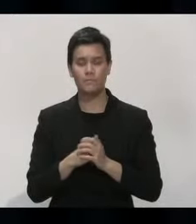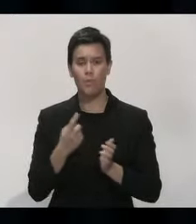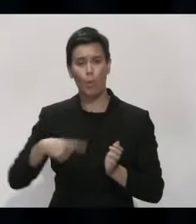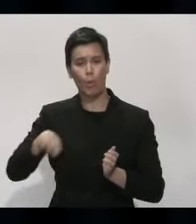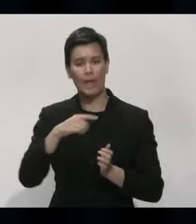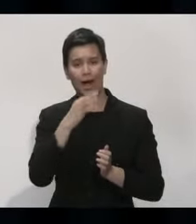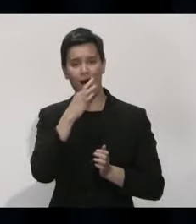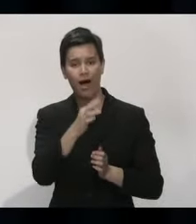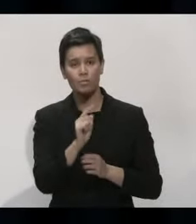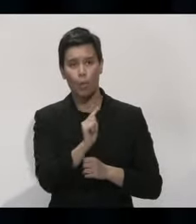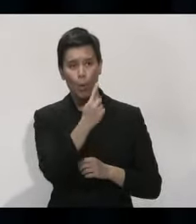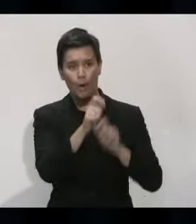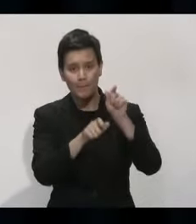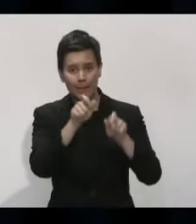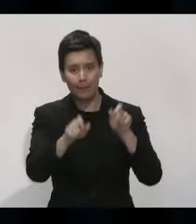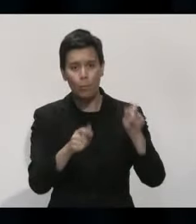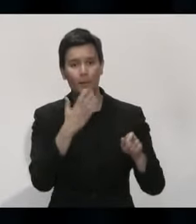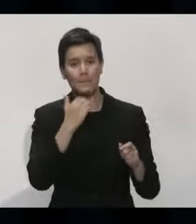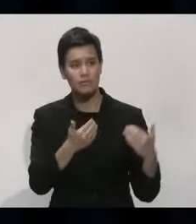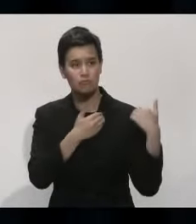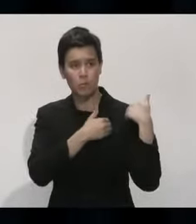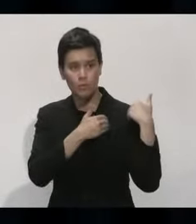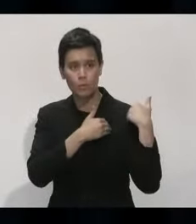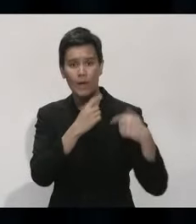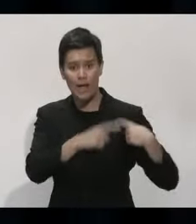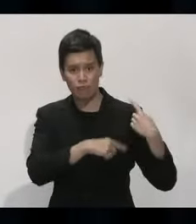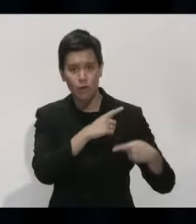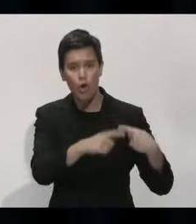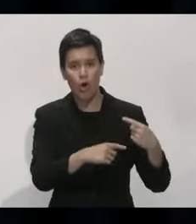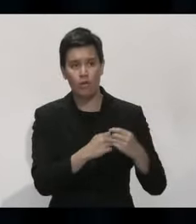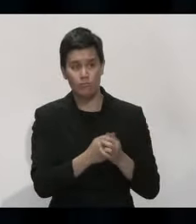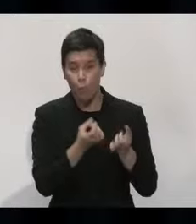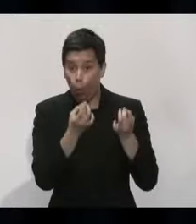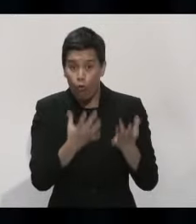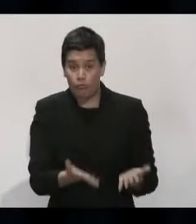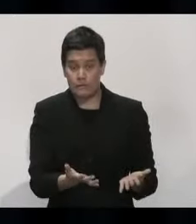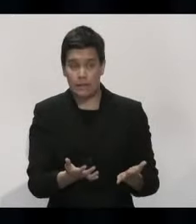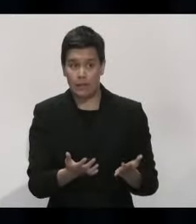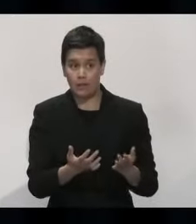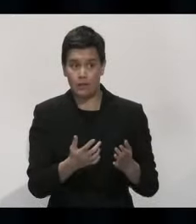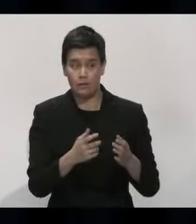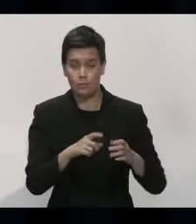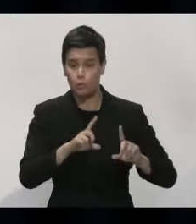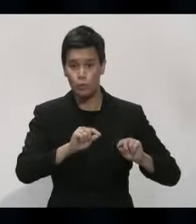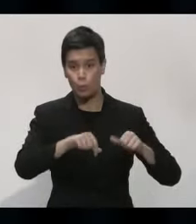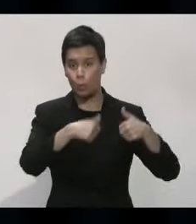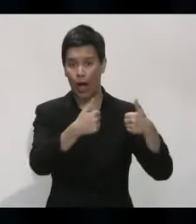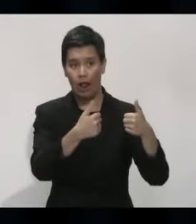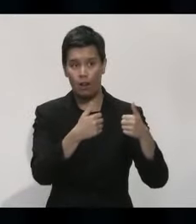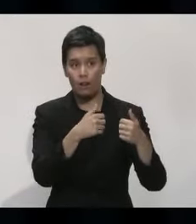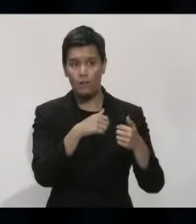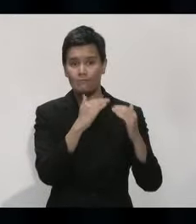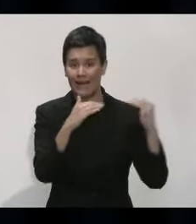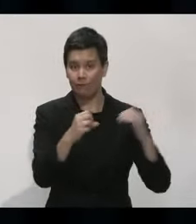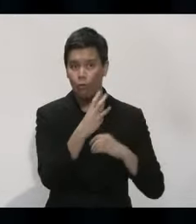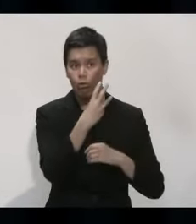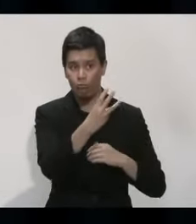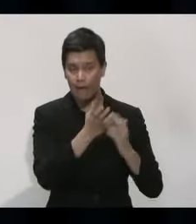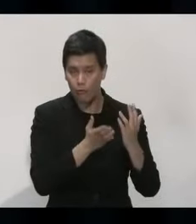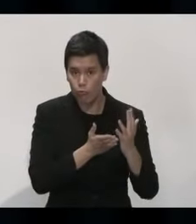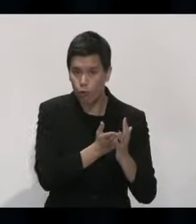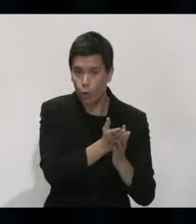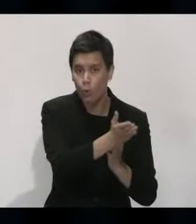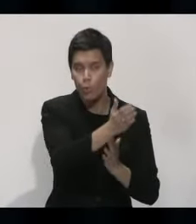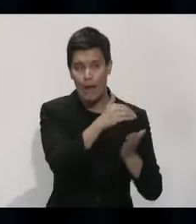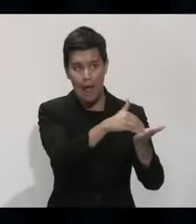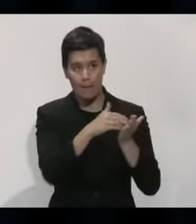Aucklanders to play their part, as they have done over the last three weeks, and keeping the rest of the country safe. There is never